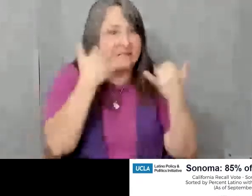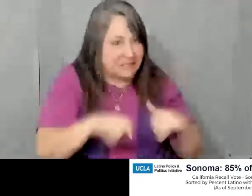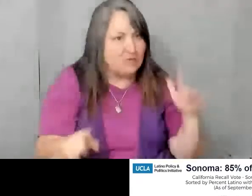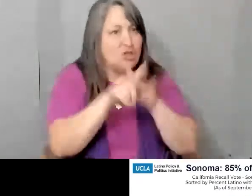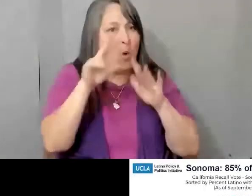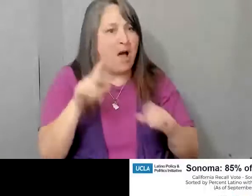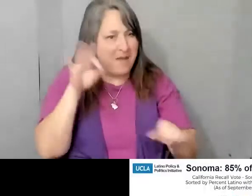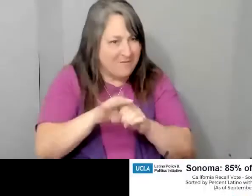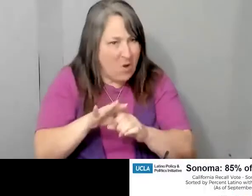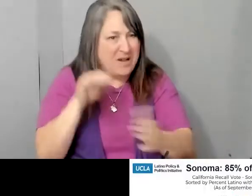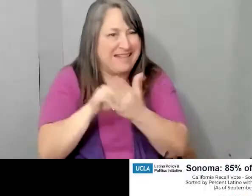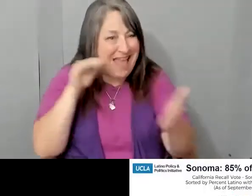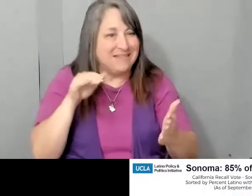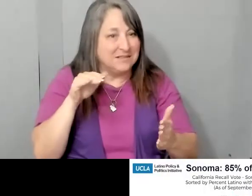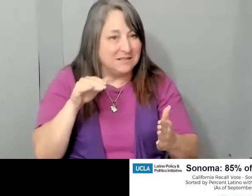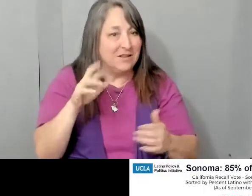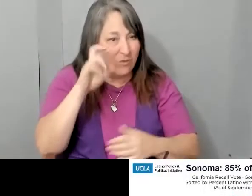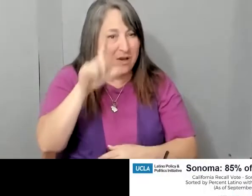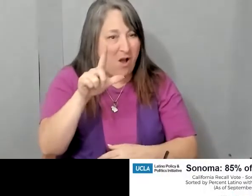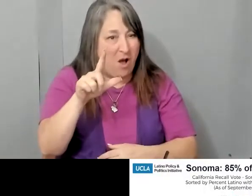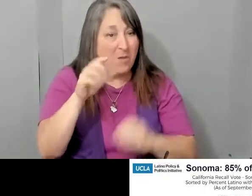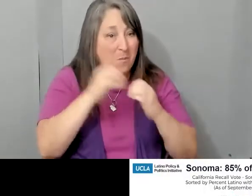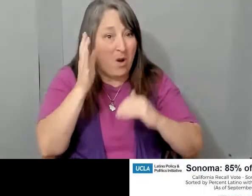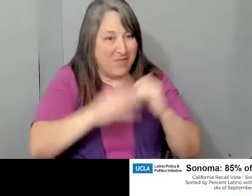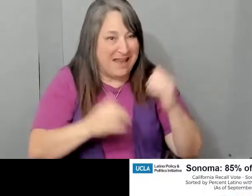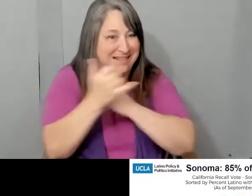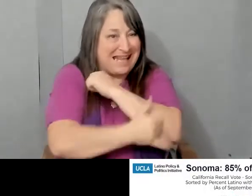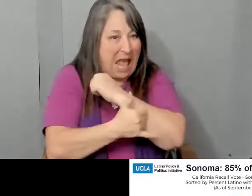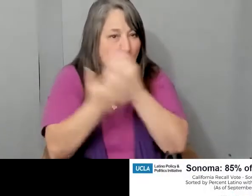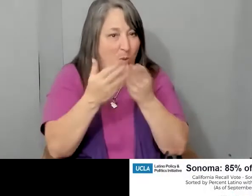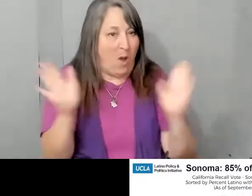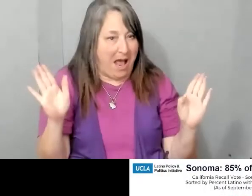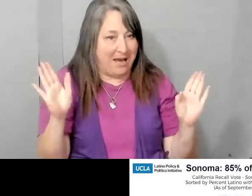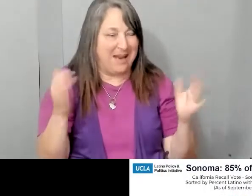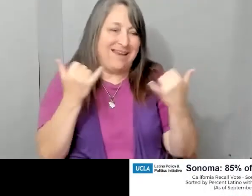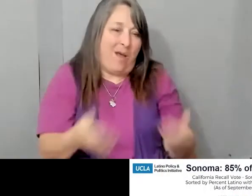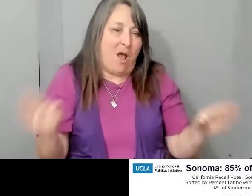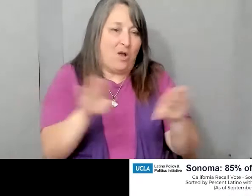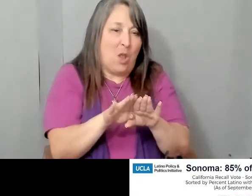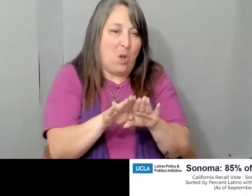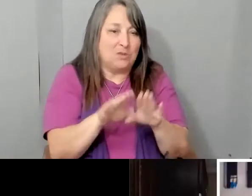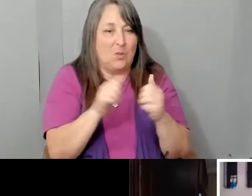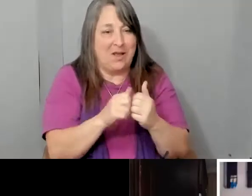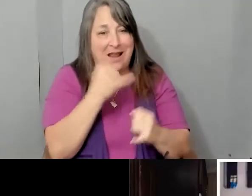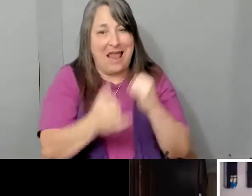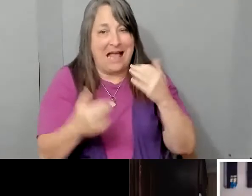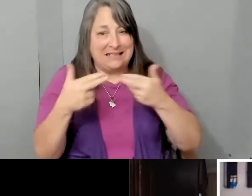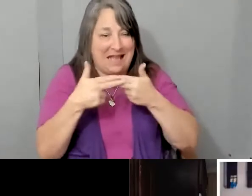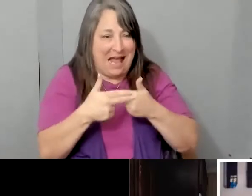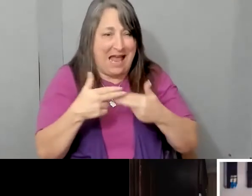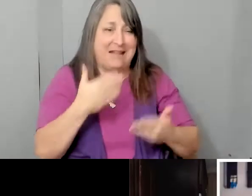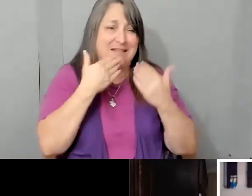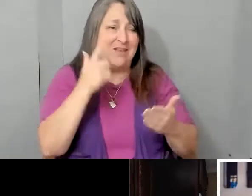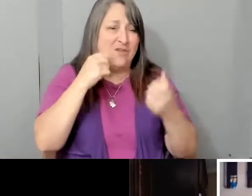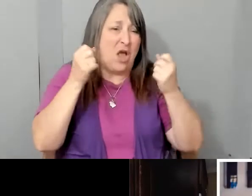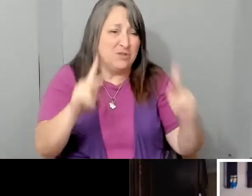rates than countywide average. And I'm closing right now with a little bit of an end slide. I really appreciate the opportunity and